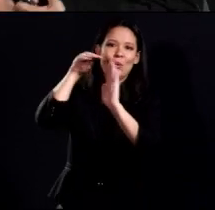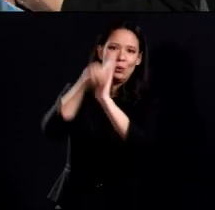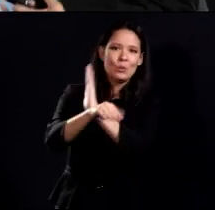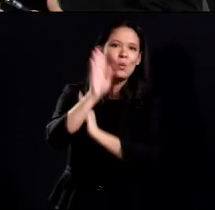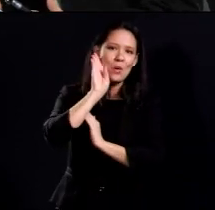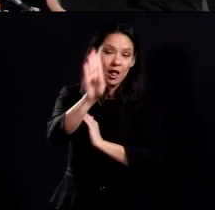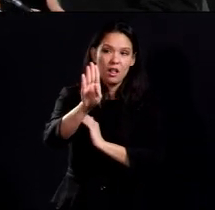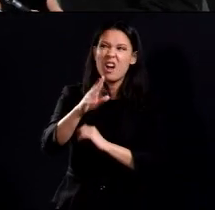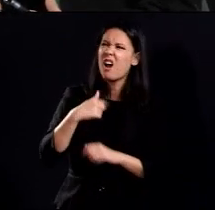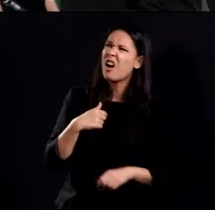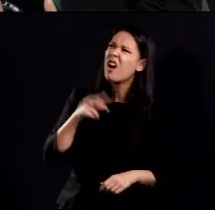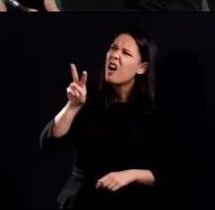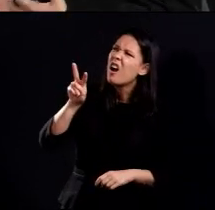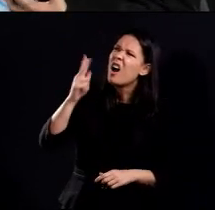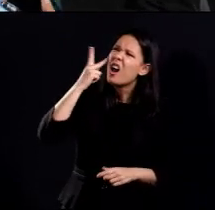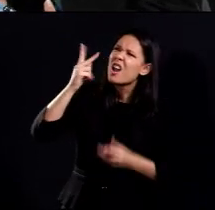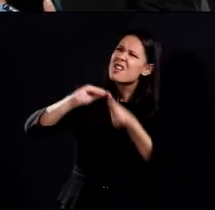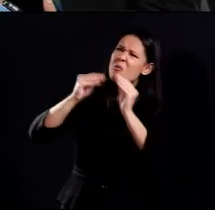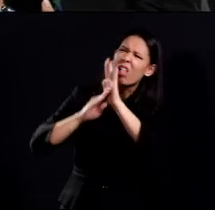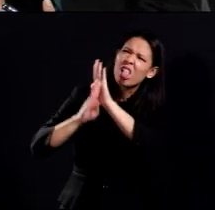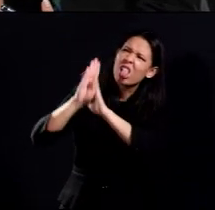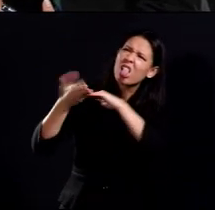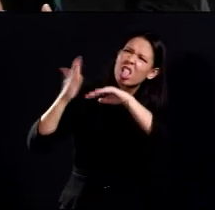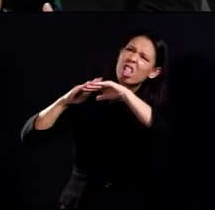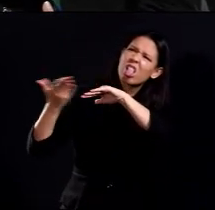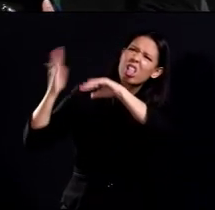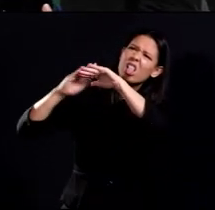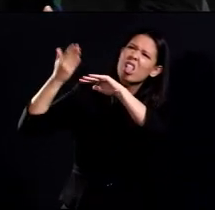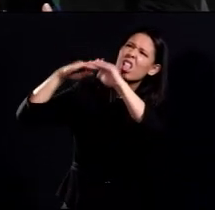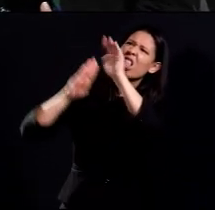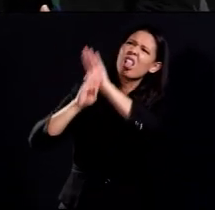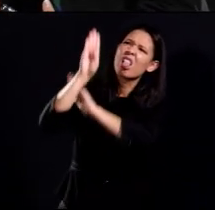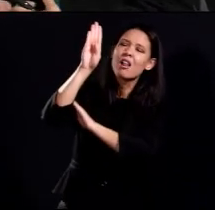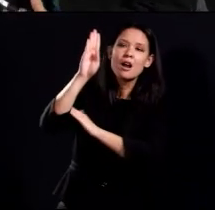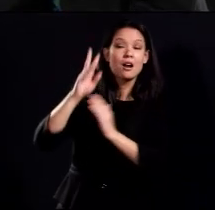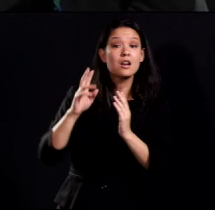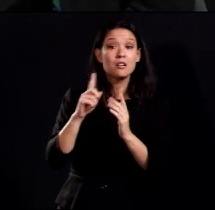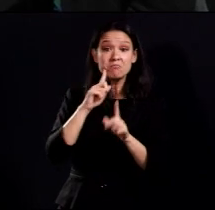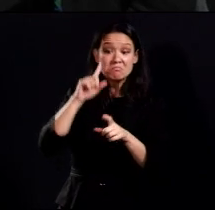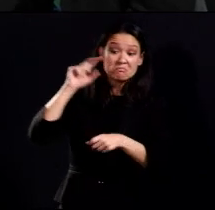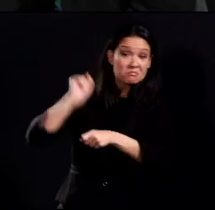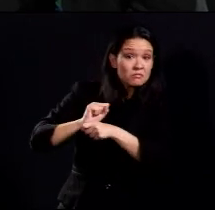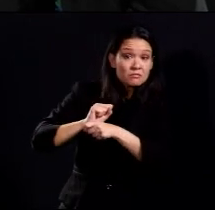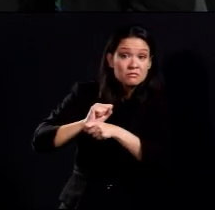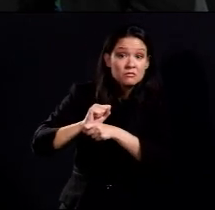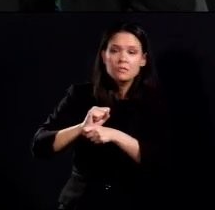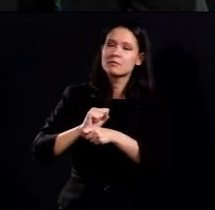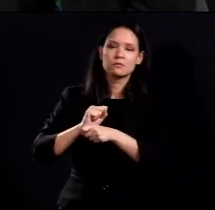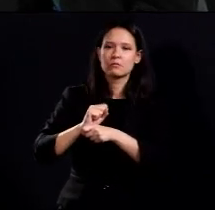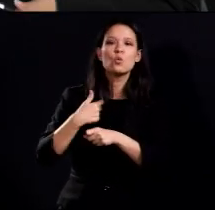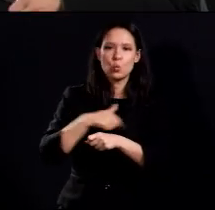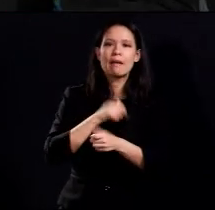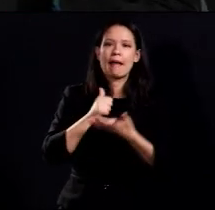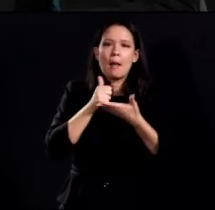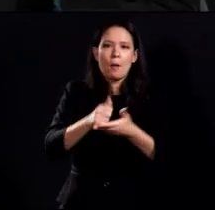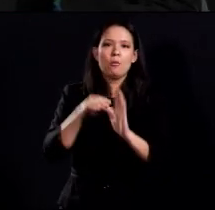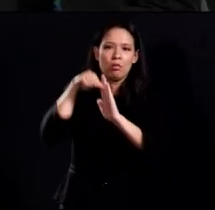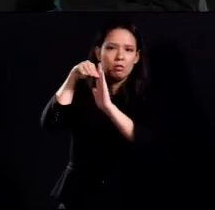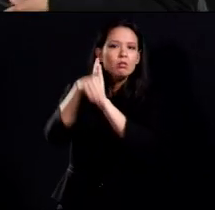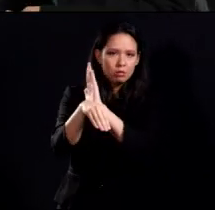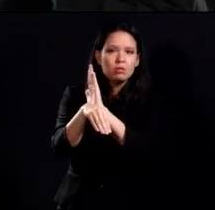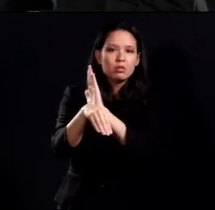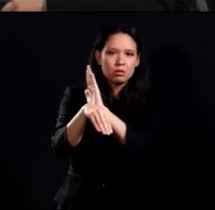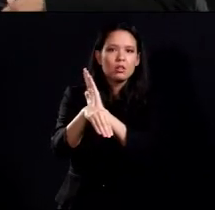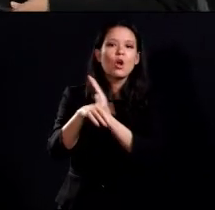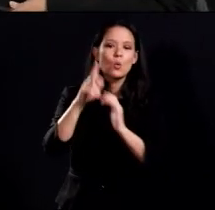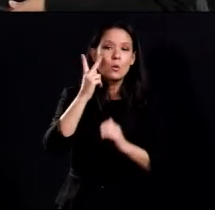well, we're seeing so many cases. It's just going to continue to rise. They're not set in stone. We can make a difference every day on what we're going to